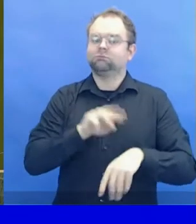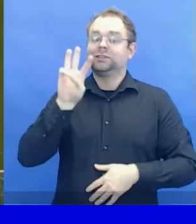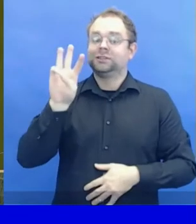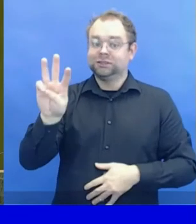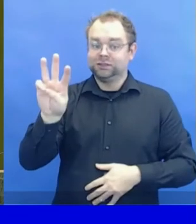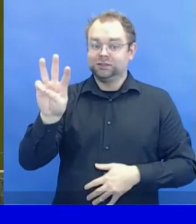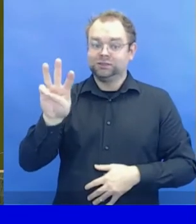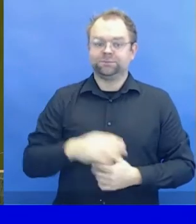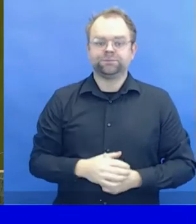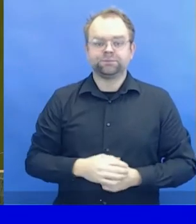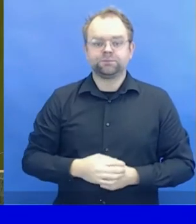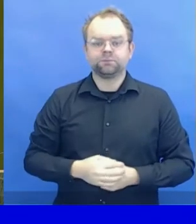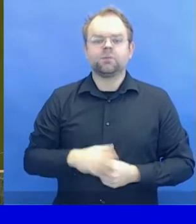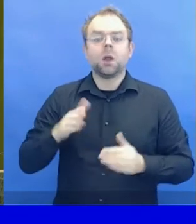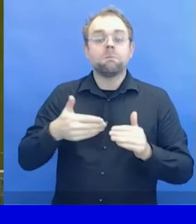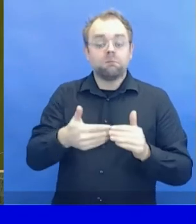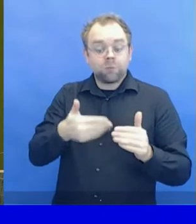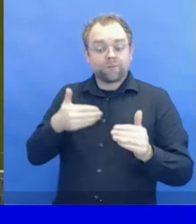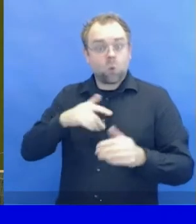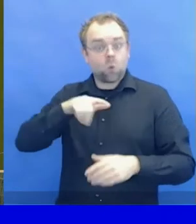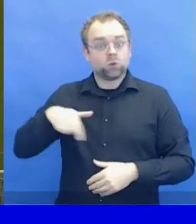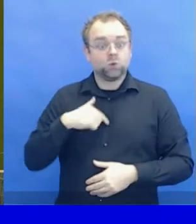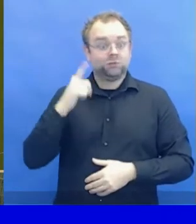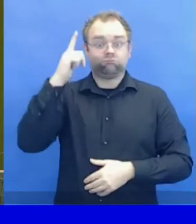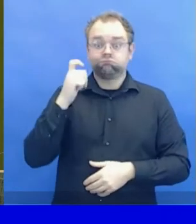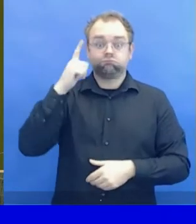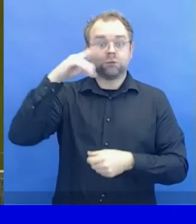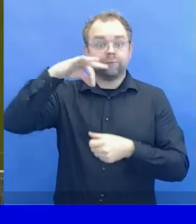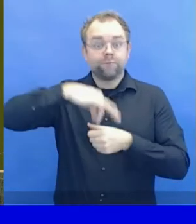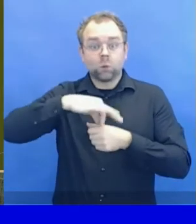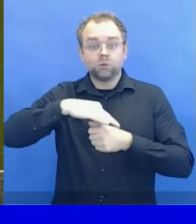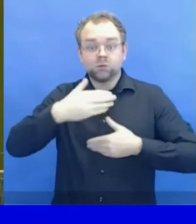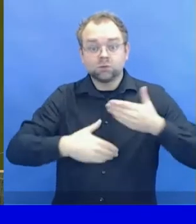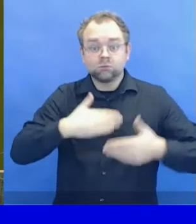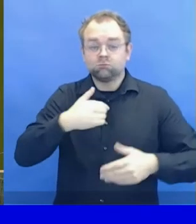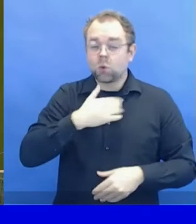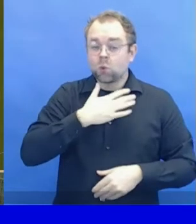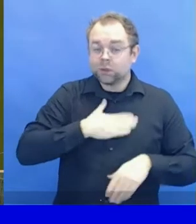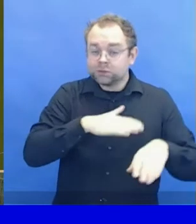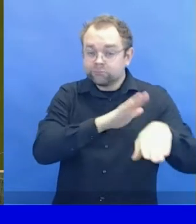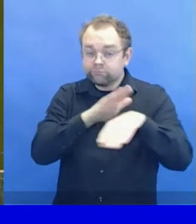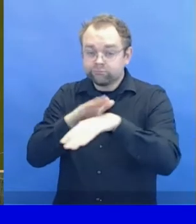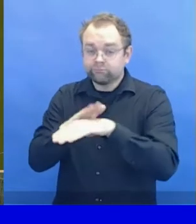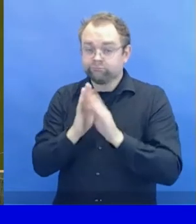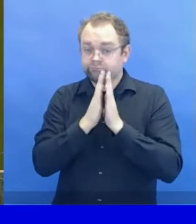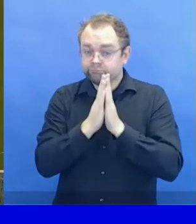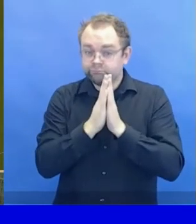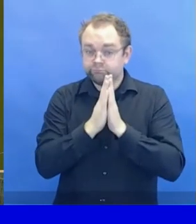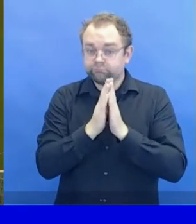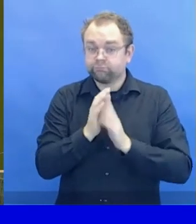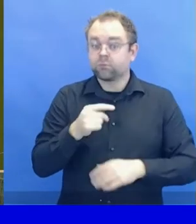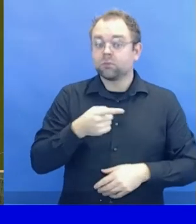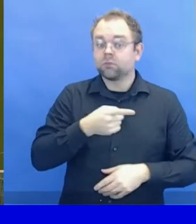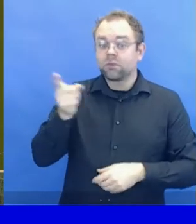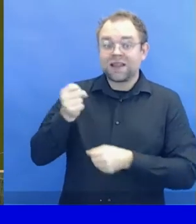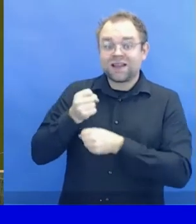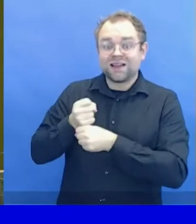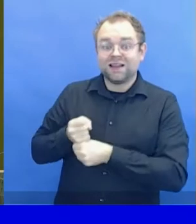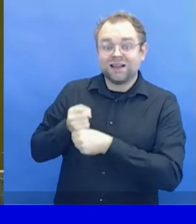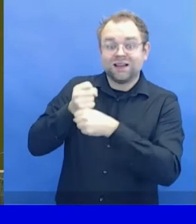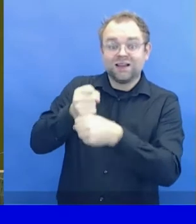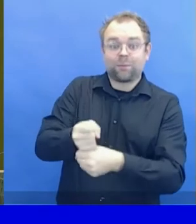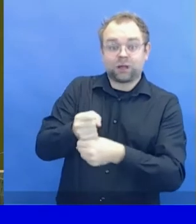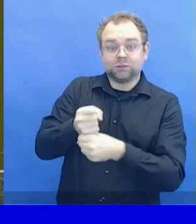actual conduct of the voting. All representatives are also requested to remain at the receipts